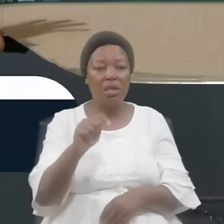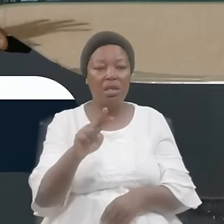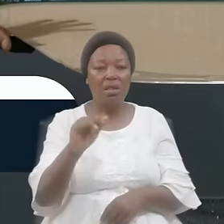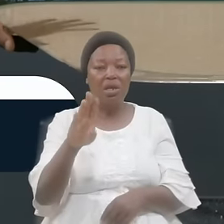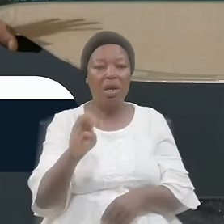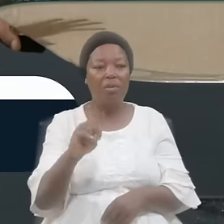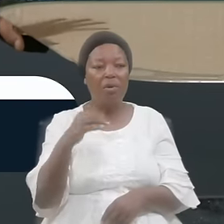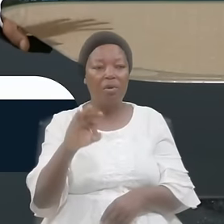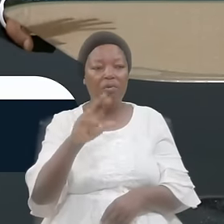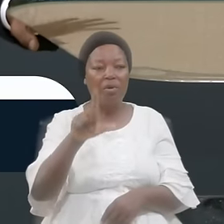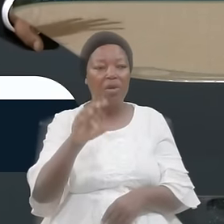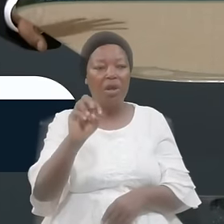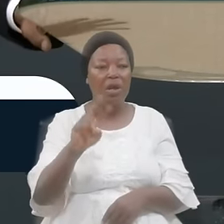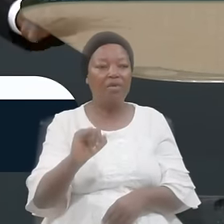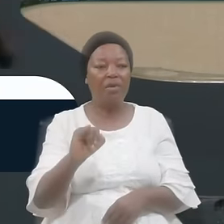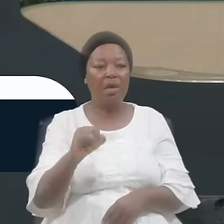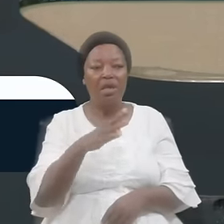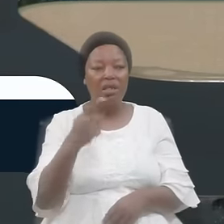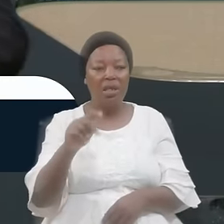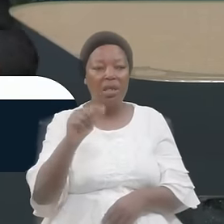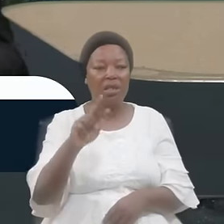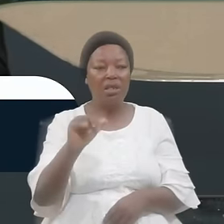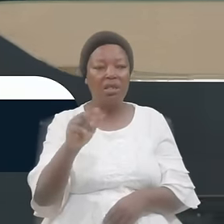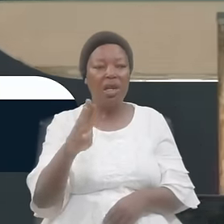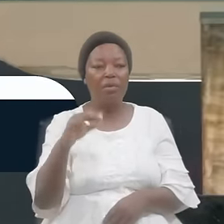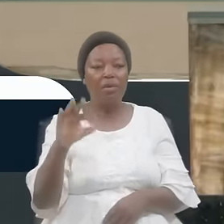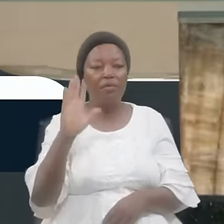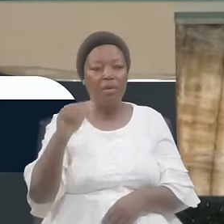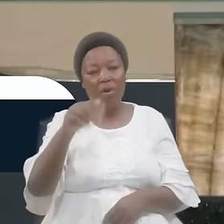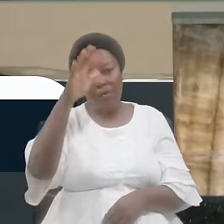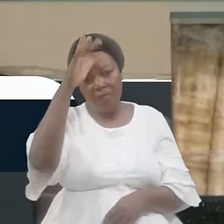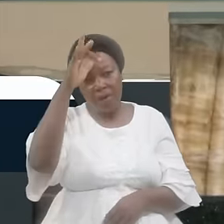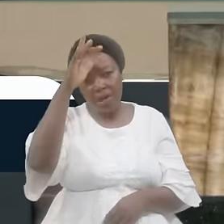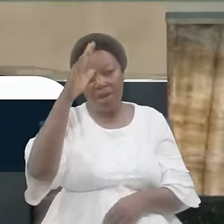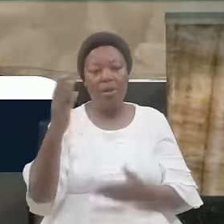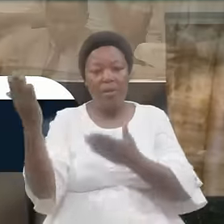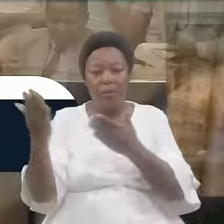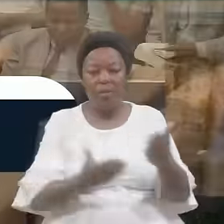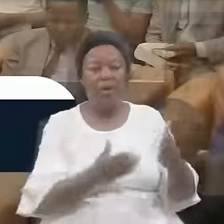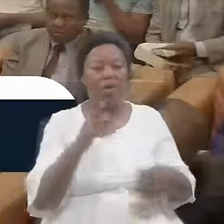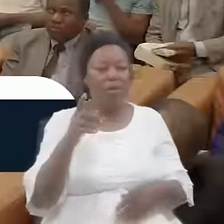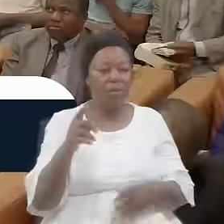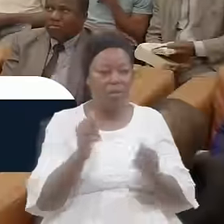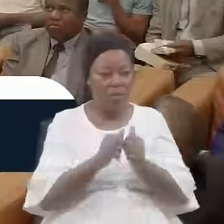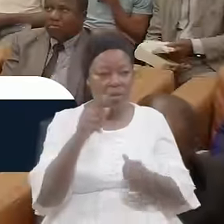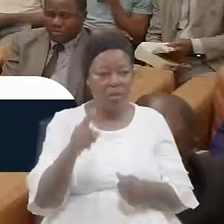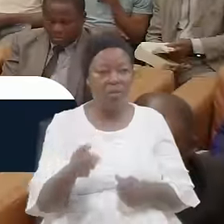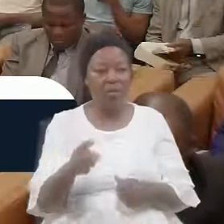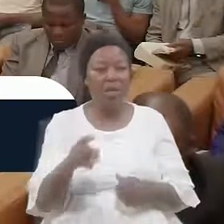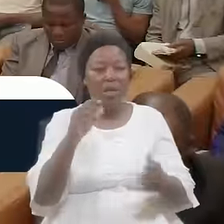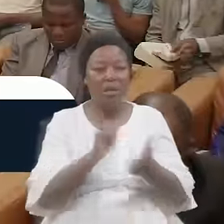tribe of thy father Bring thou with thee That they